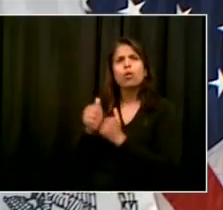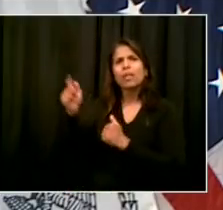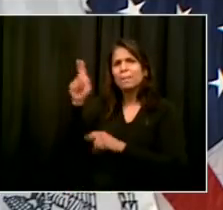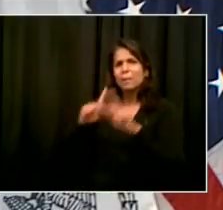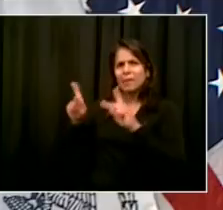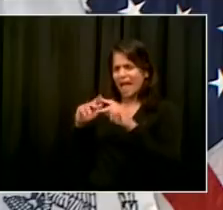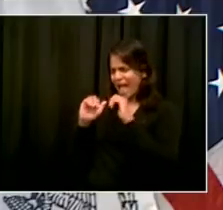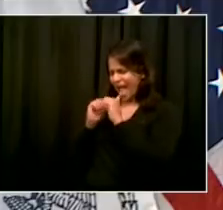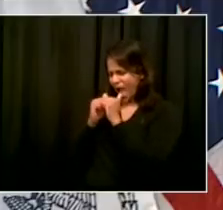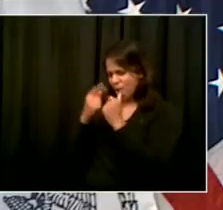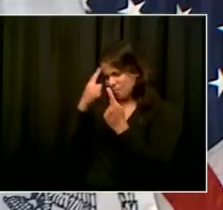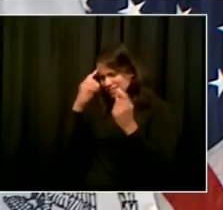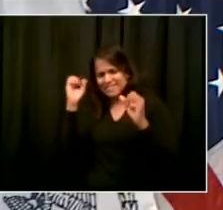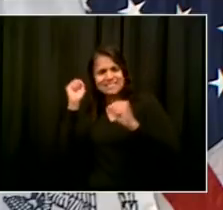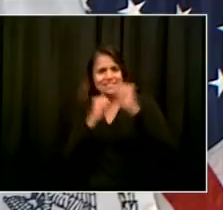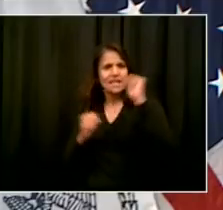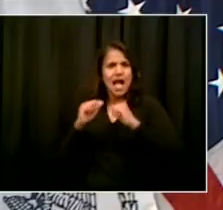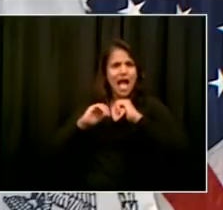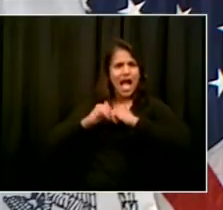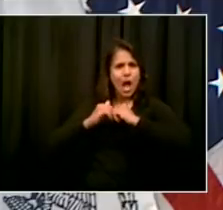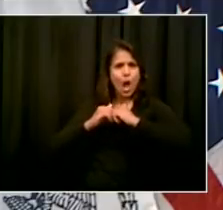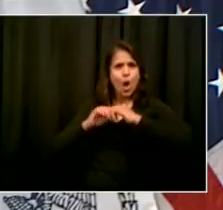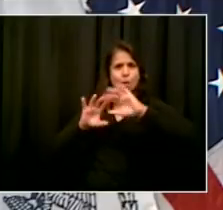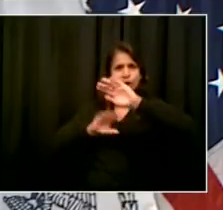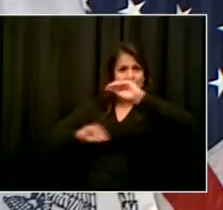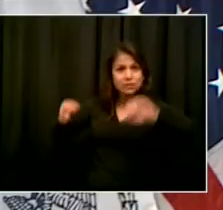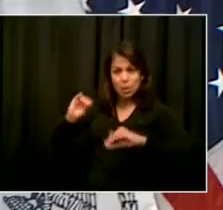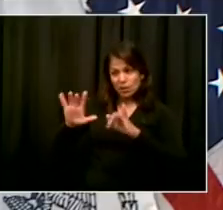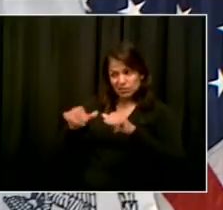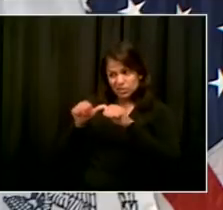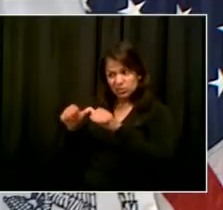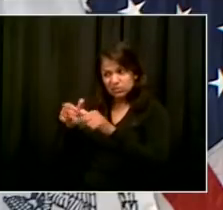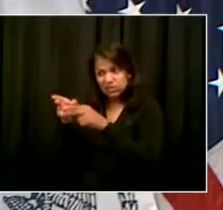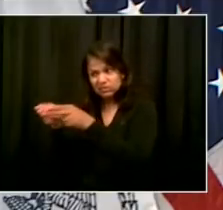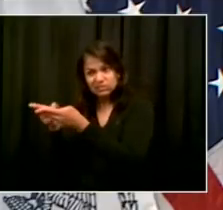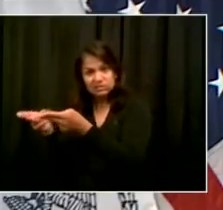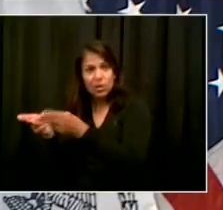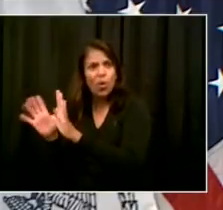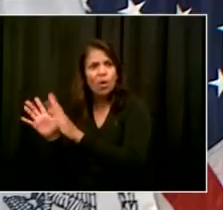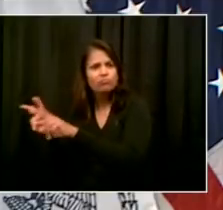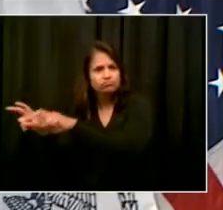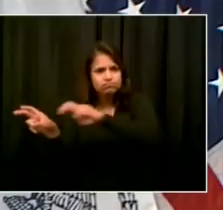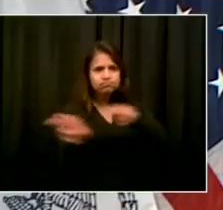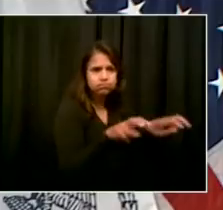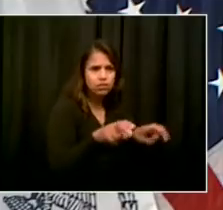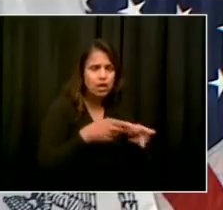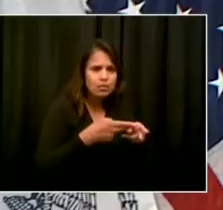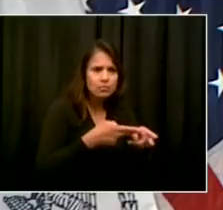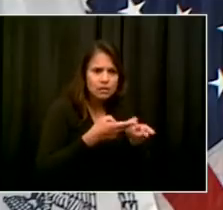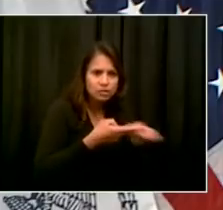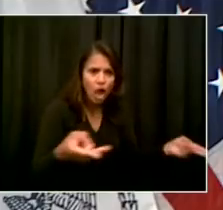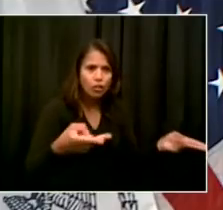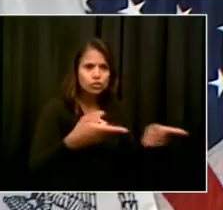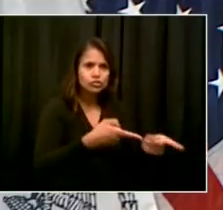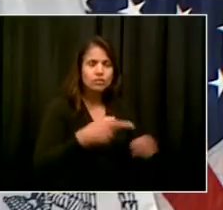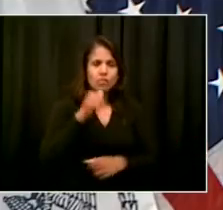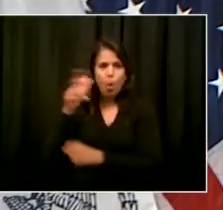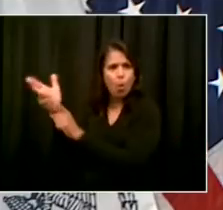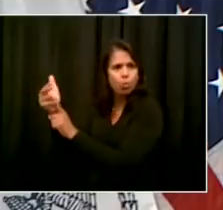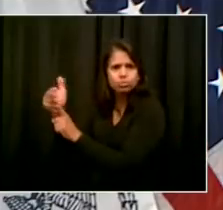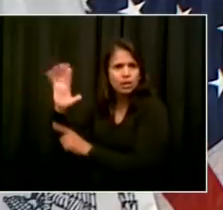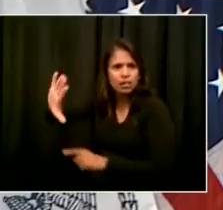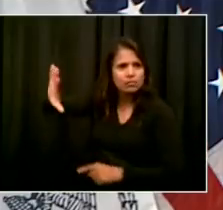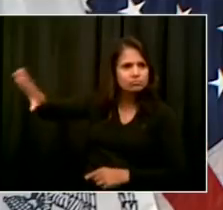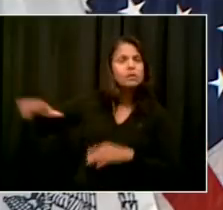what next steps to take. But remember, those temporary assignments to hotels, they were meant to be temporary